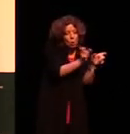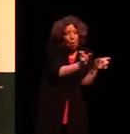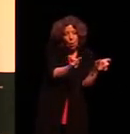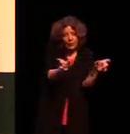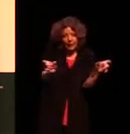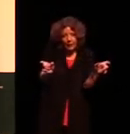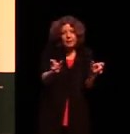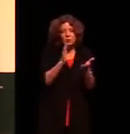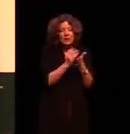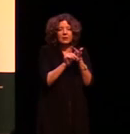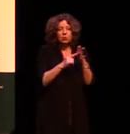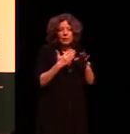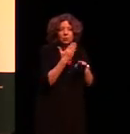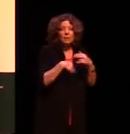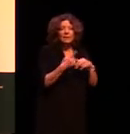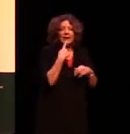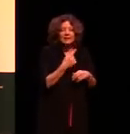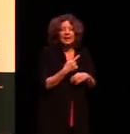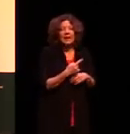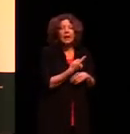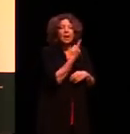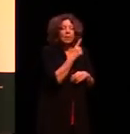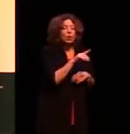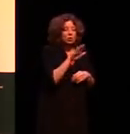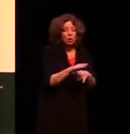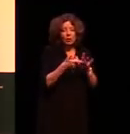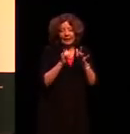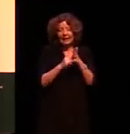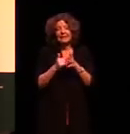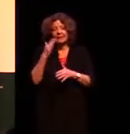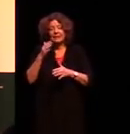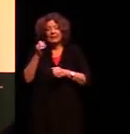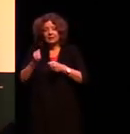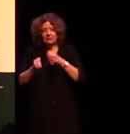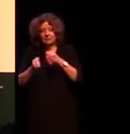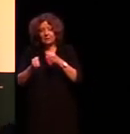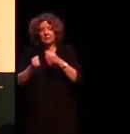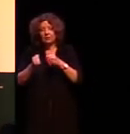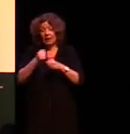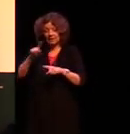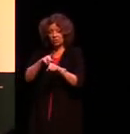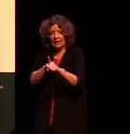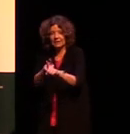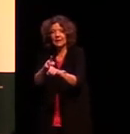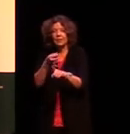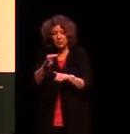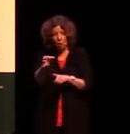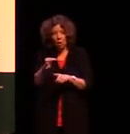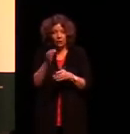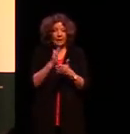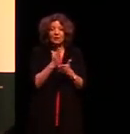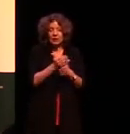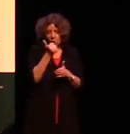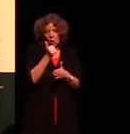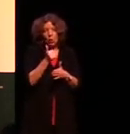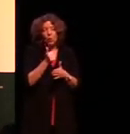so if I say the child is chasing the dog you know the child's doing it because I put the words in that order